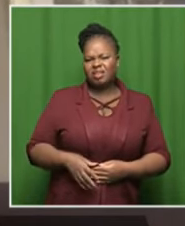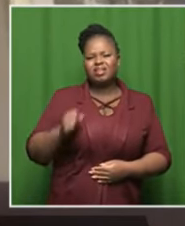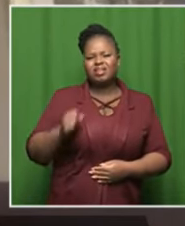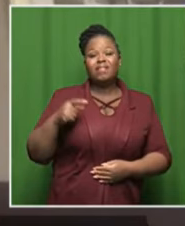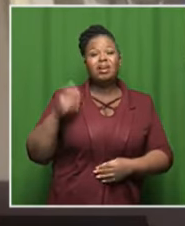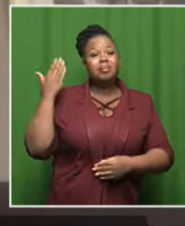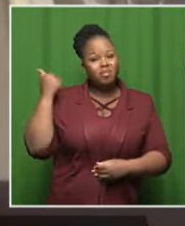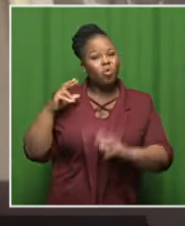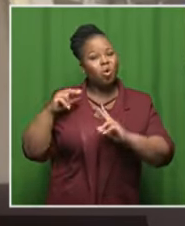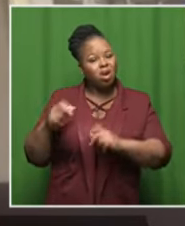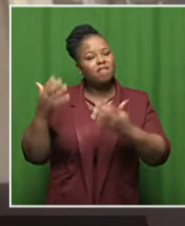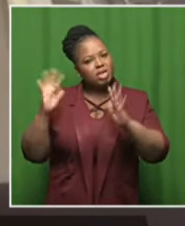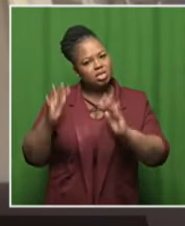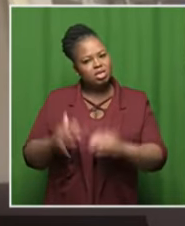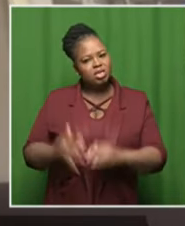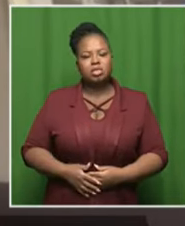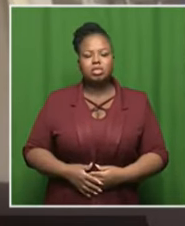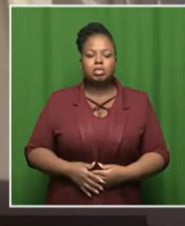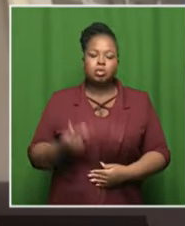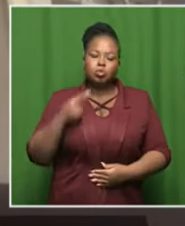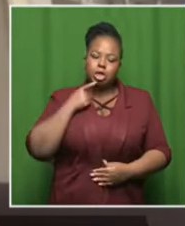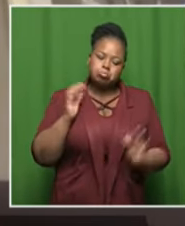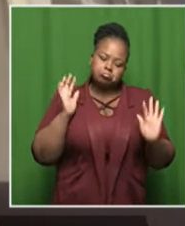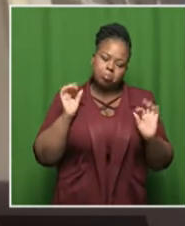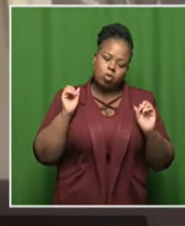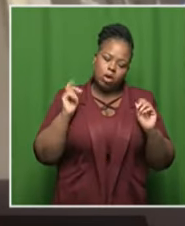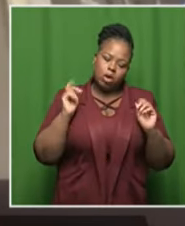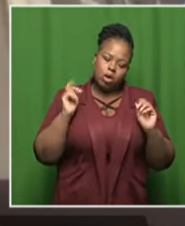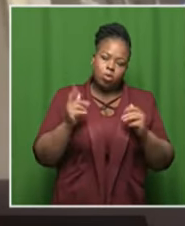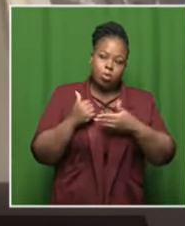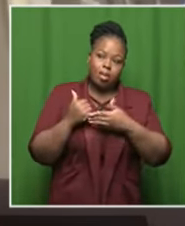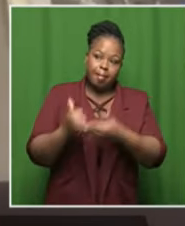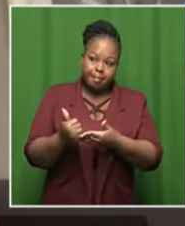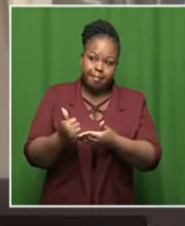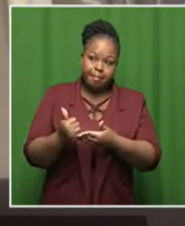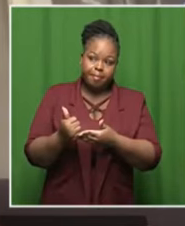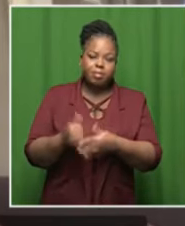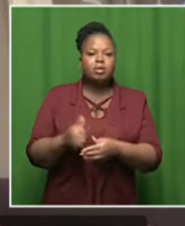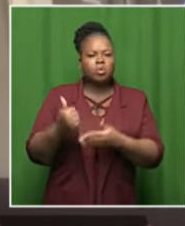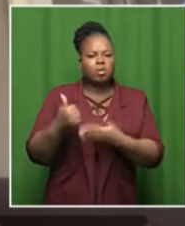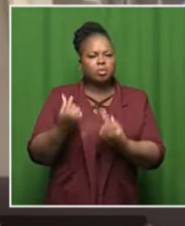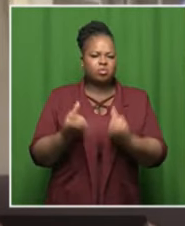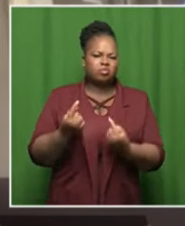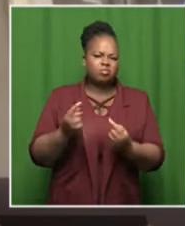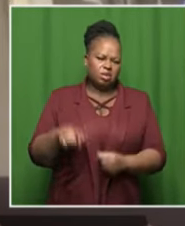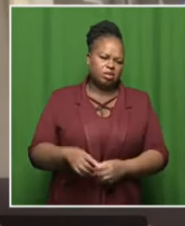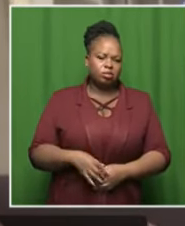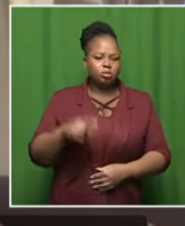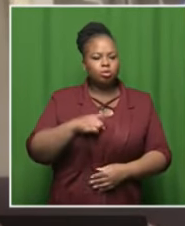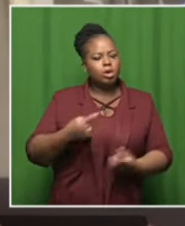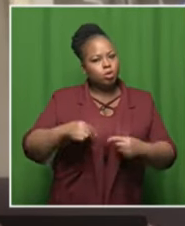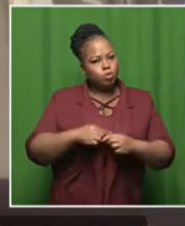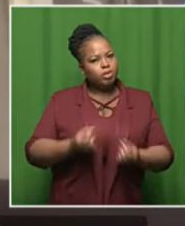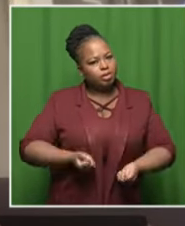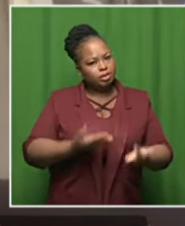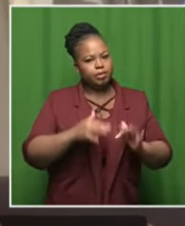lot of research in that and then you come and you say all right we will meet you halfway meet us halfway because we ultimately serve the